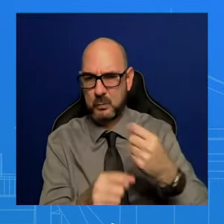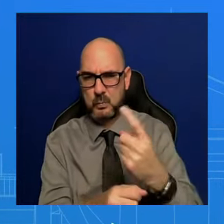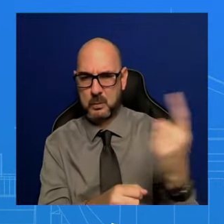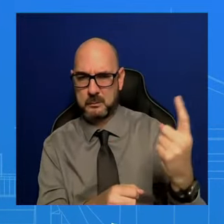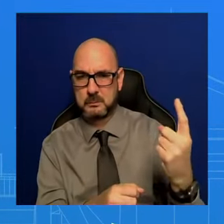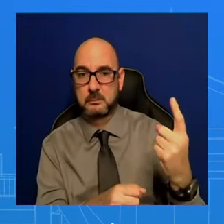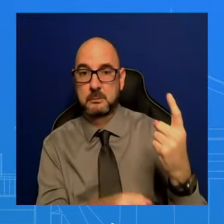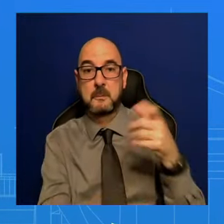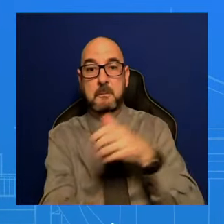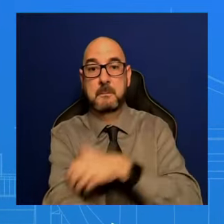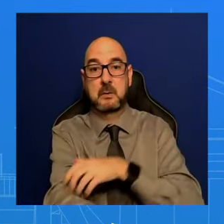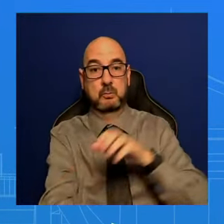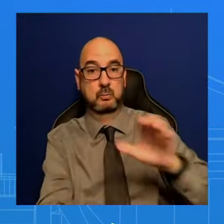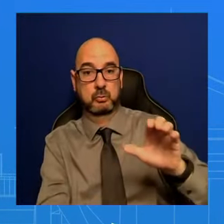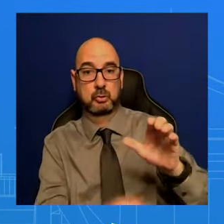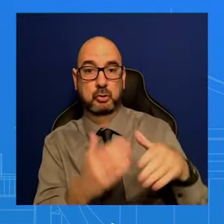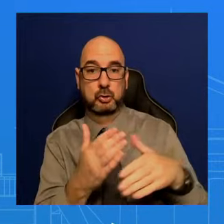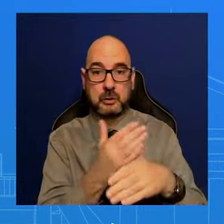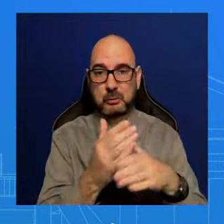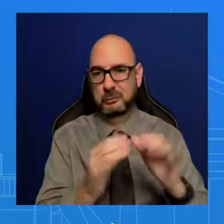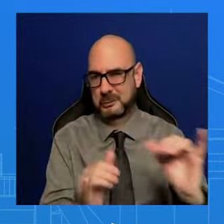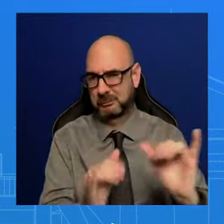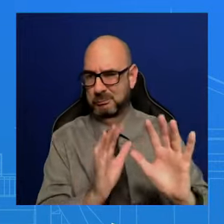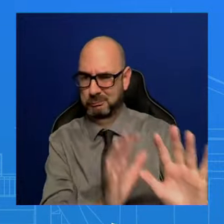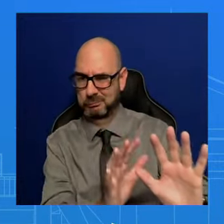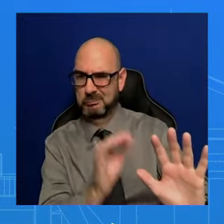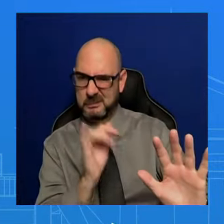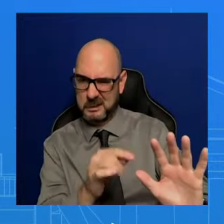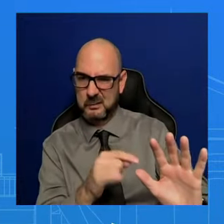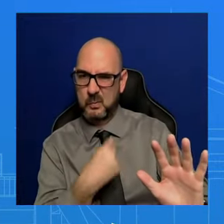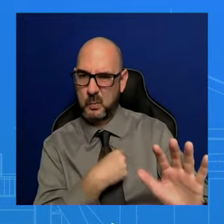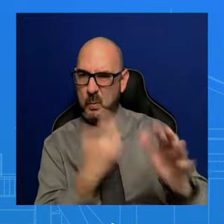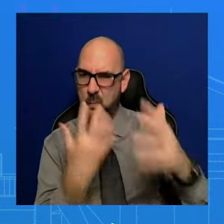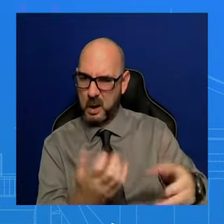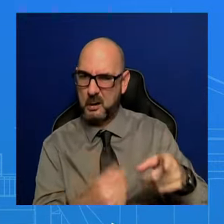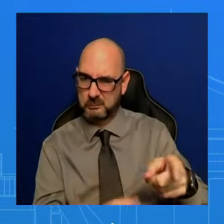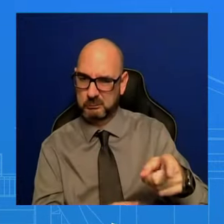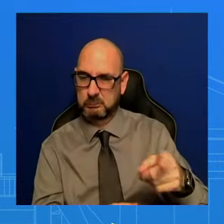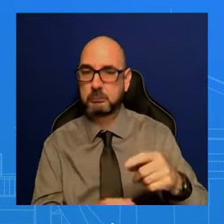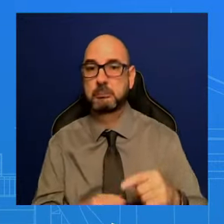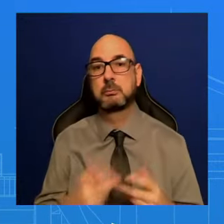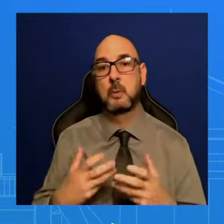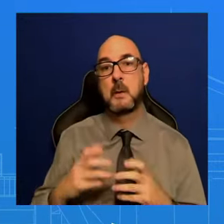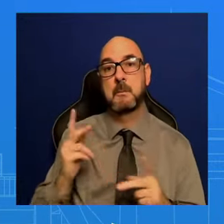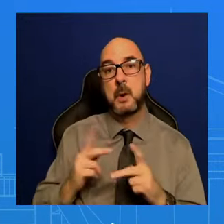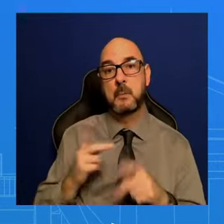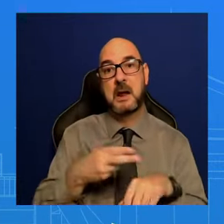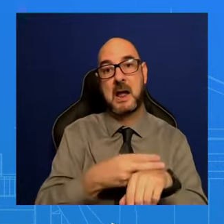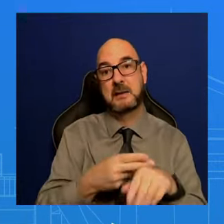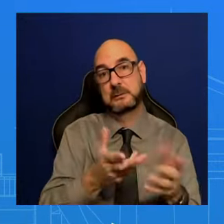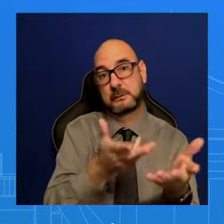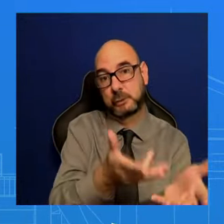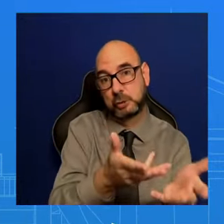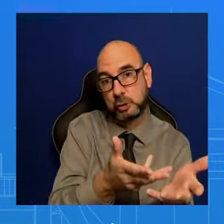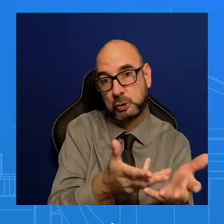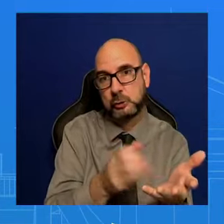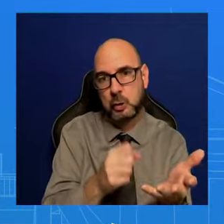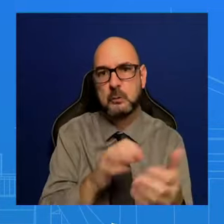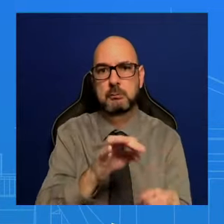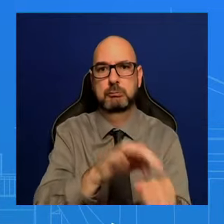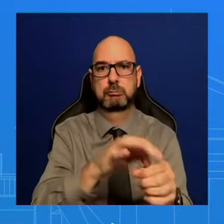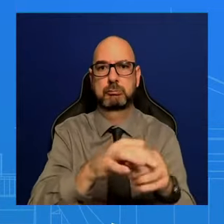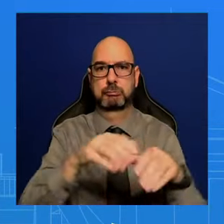the people in Haiti, we want to make sure that they have an opportunity to democratically elect their Prime Minister. That's what we want to see.